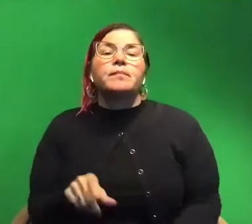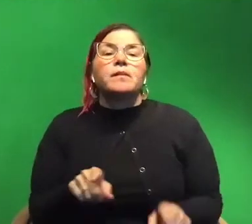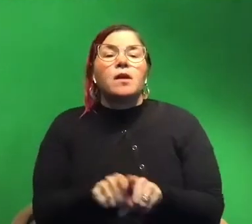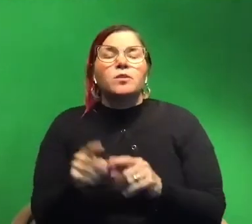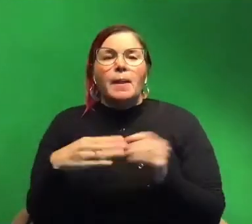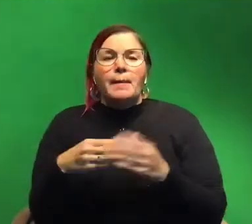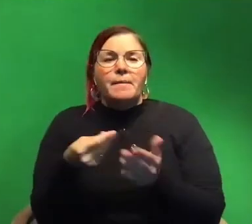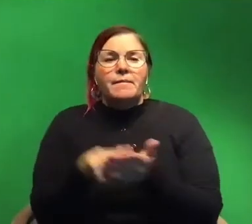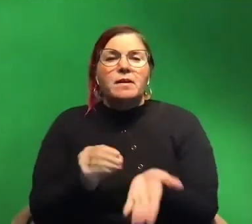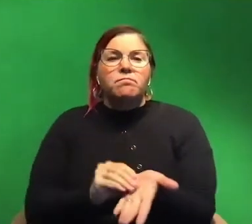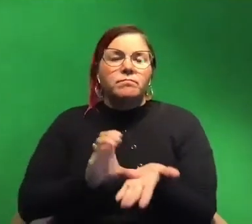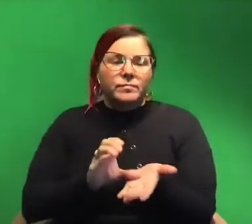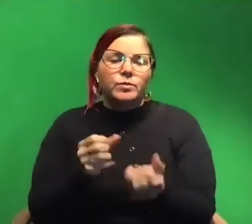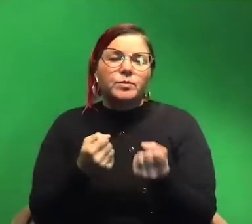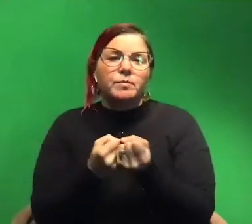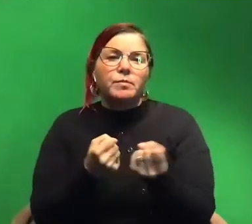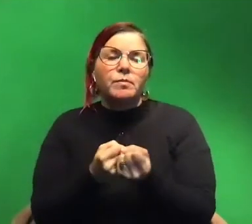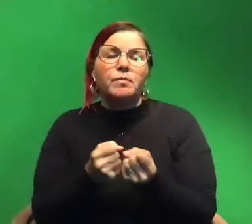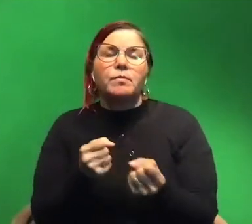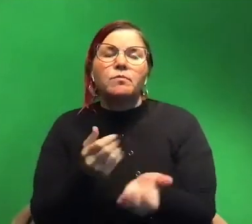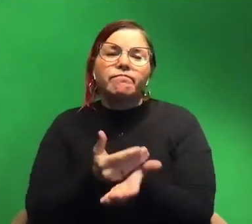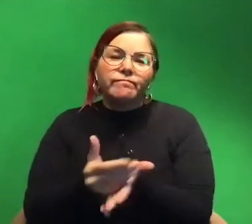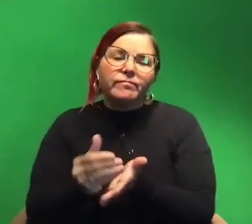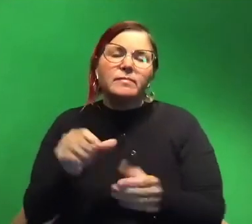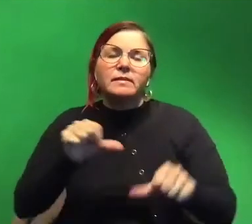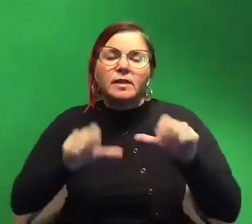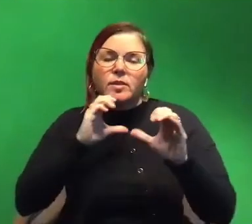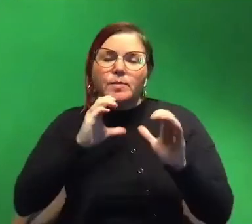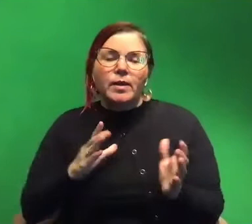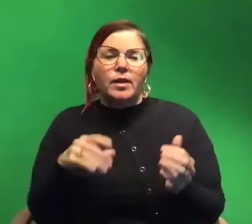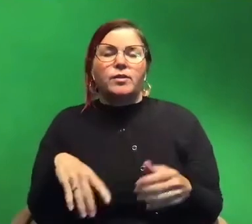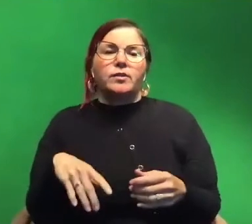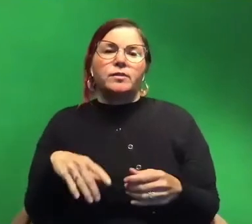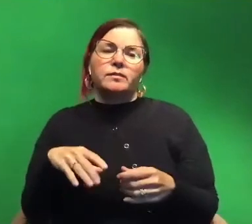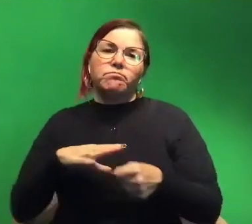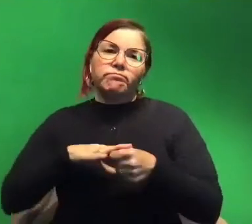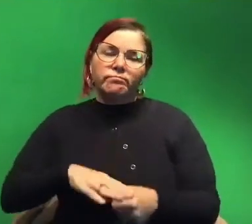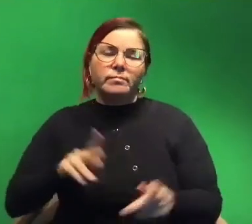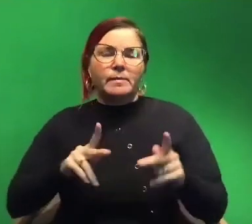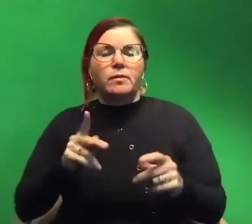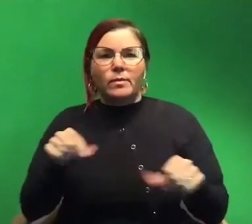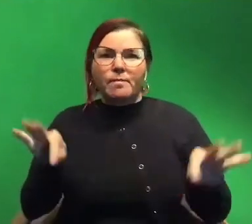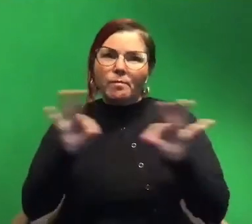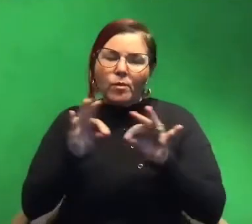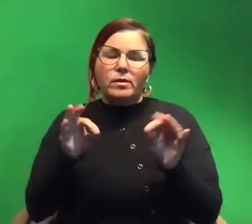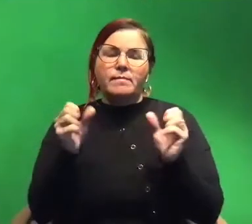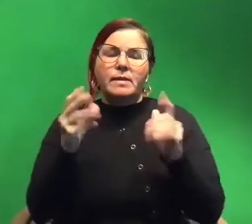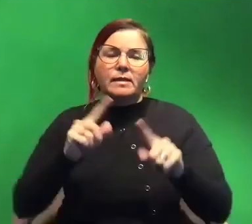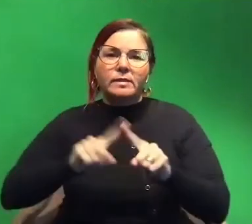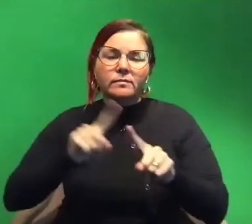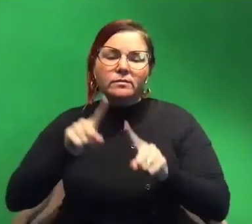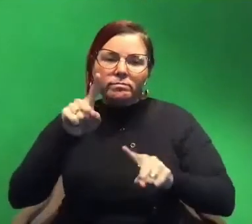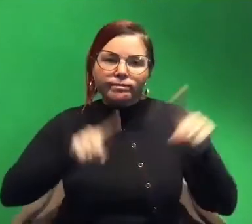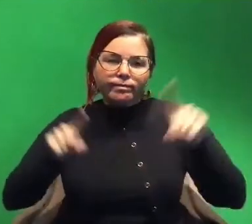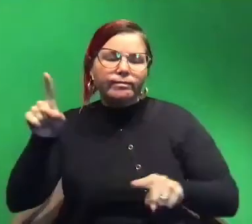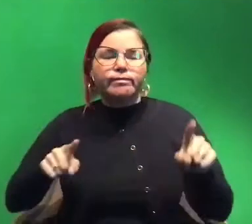to support marginalized science communicators because it's really important in science communication for as many different voices